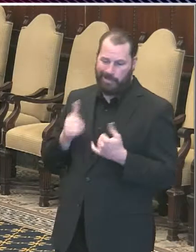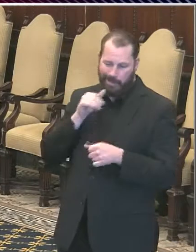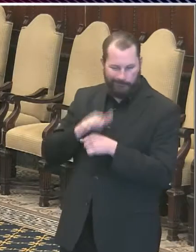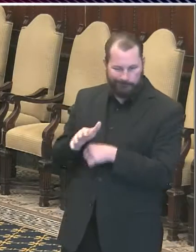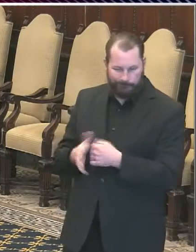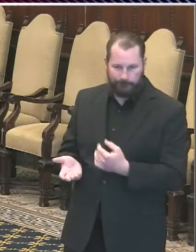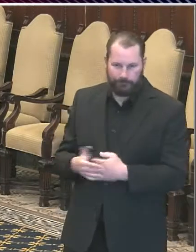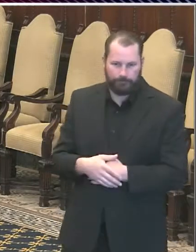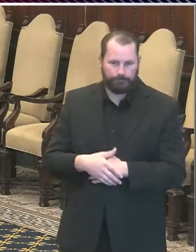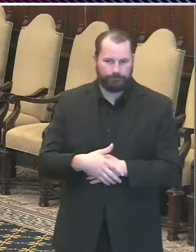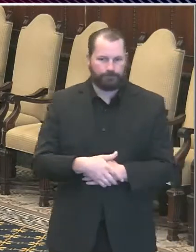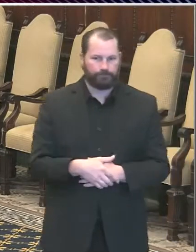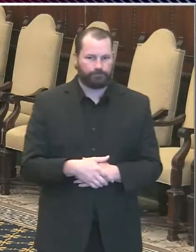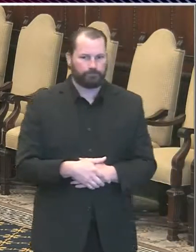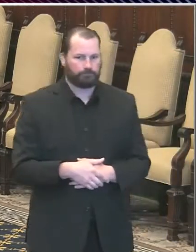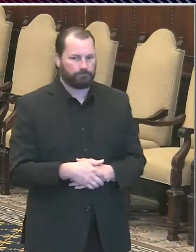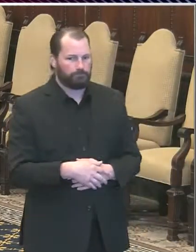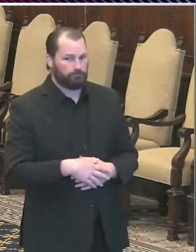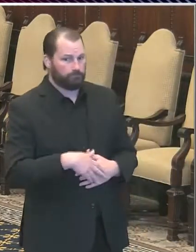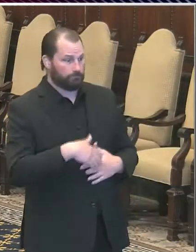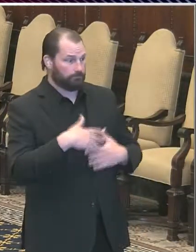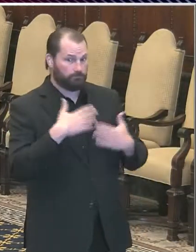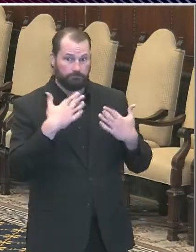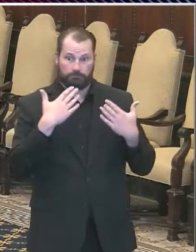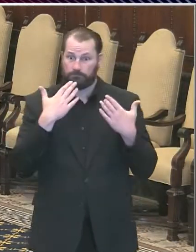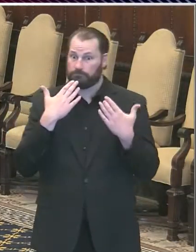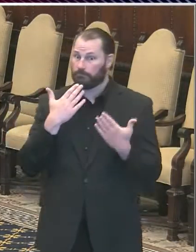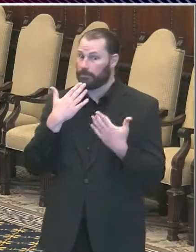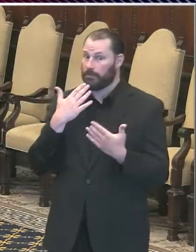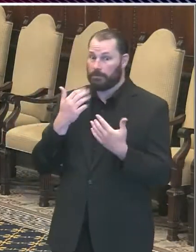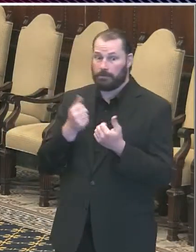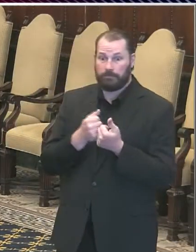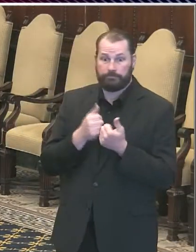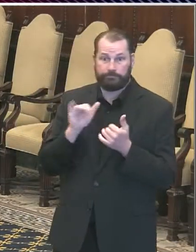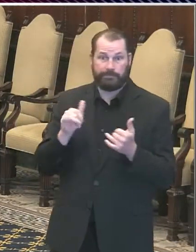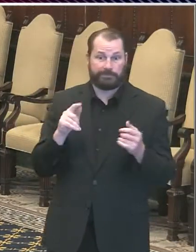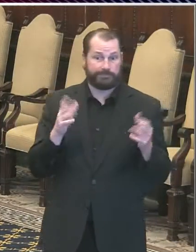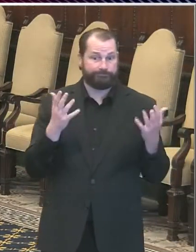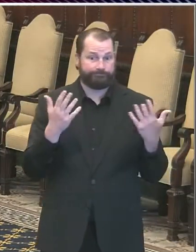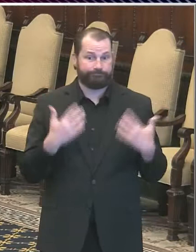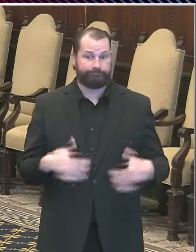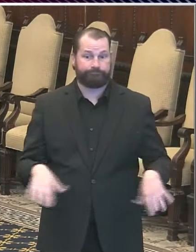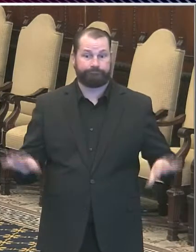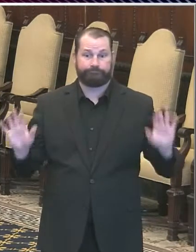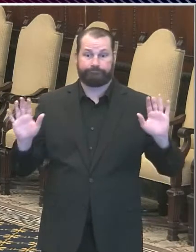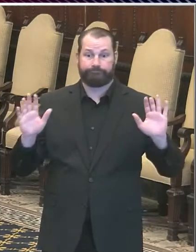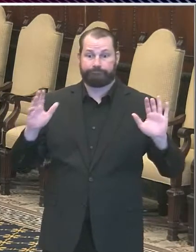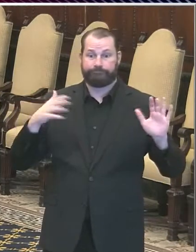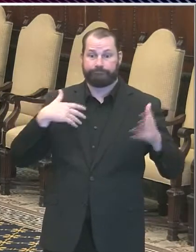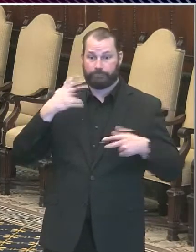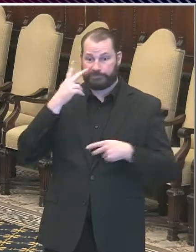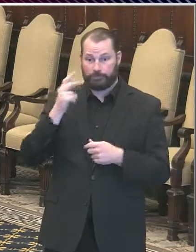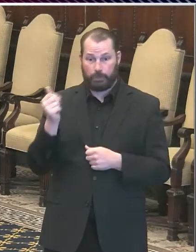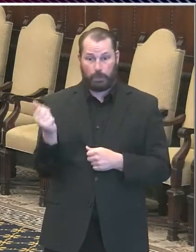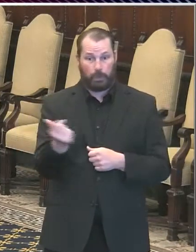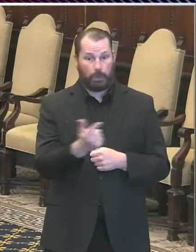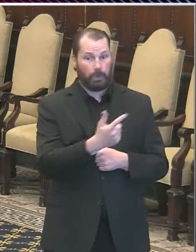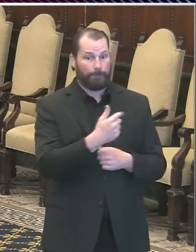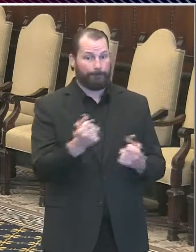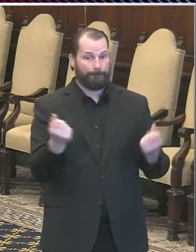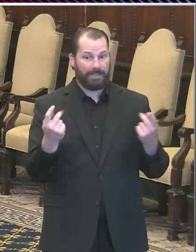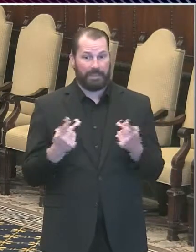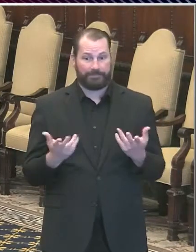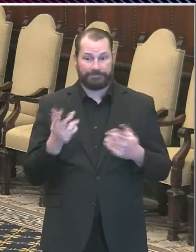great thanks Martin and that does conclude our briefing today we will see everyone back here tomorrow at 1 p.m. thank you